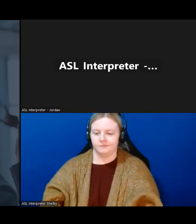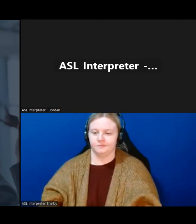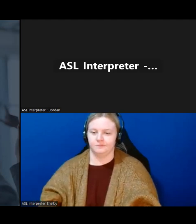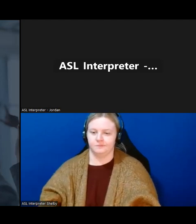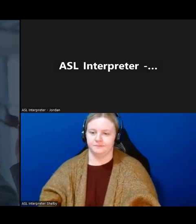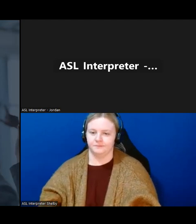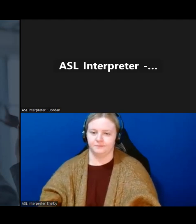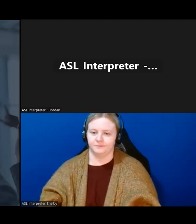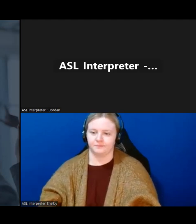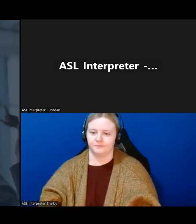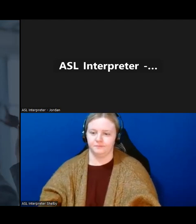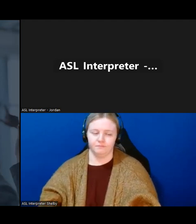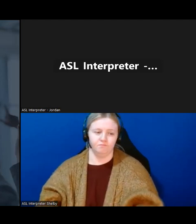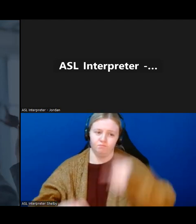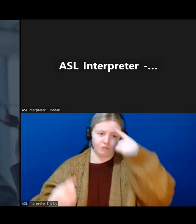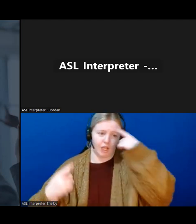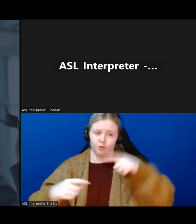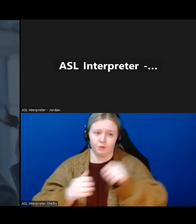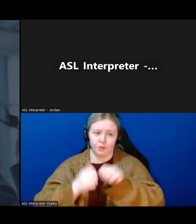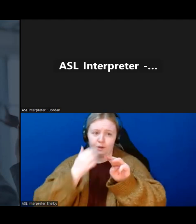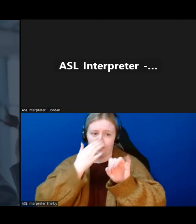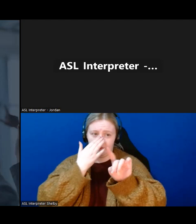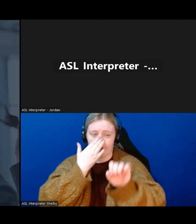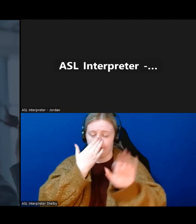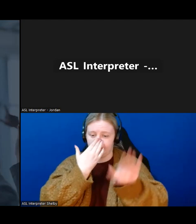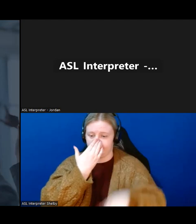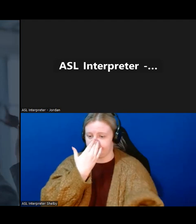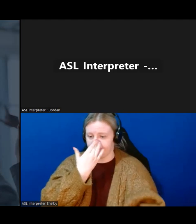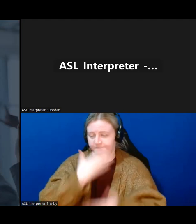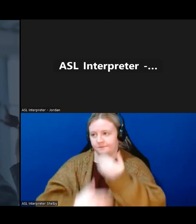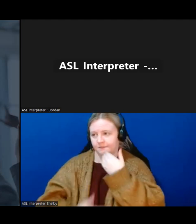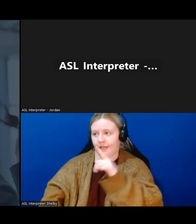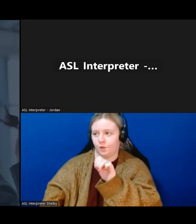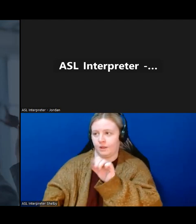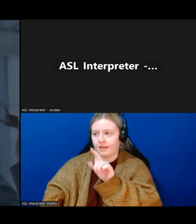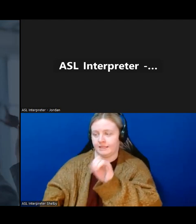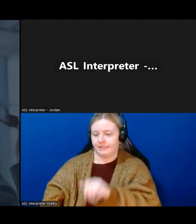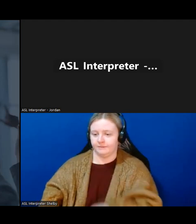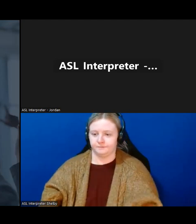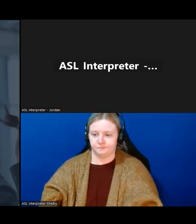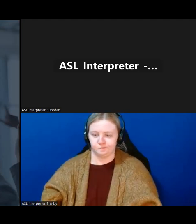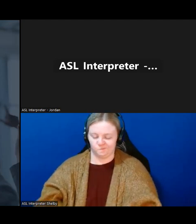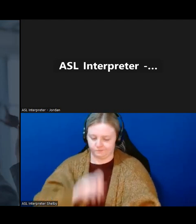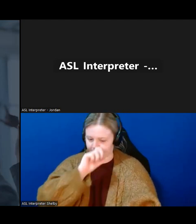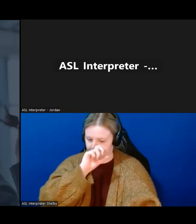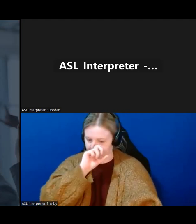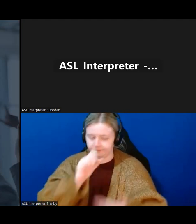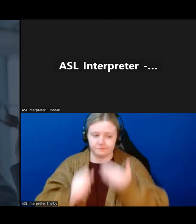Here, here. I totally agree with Mike. No, thank you, Leslie. Thank you so much, Mike.